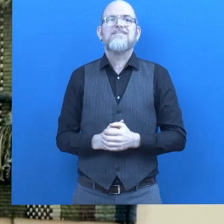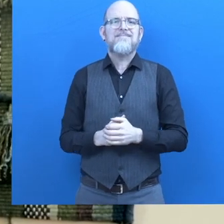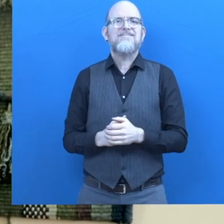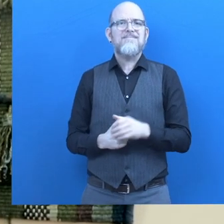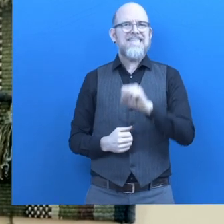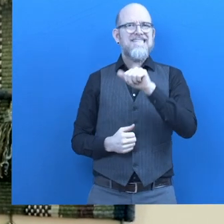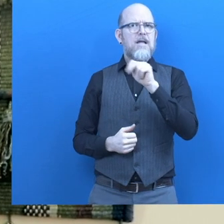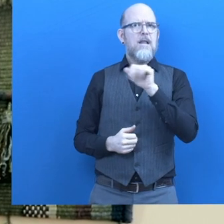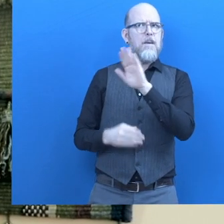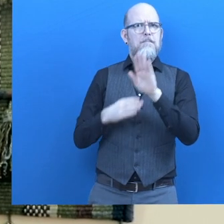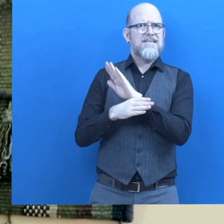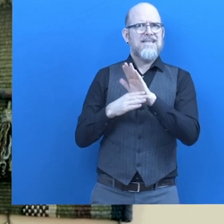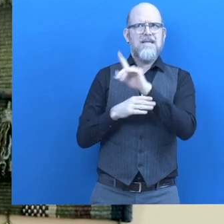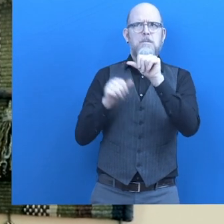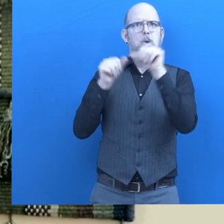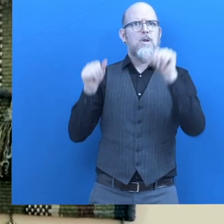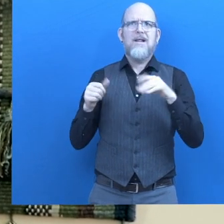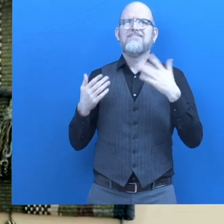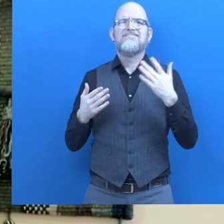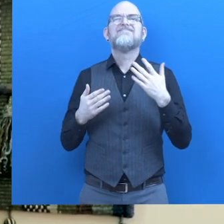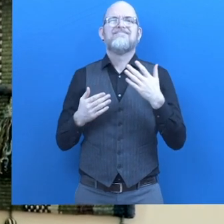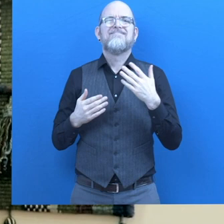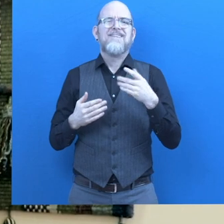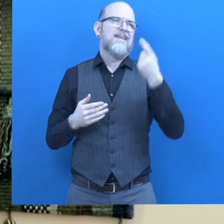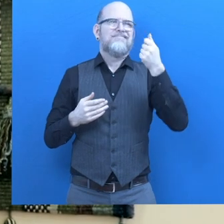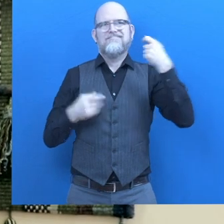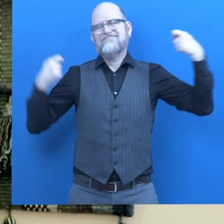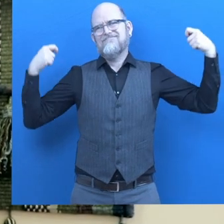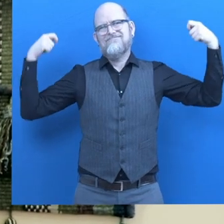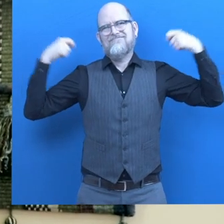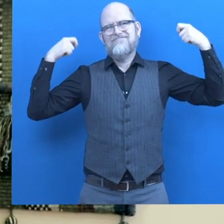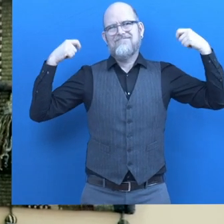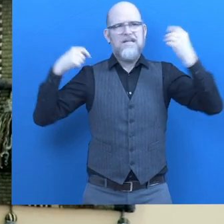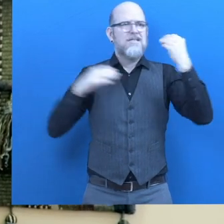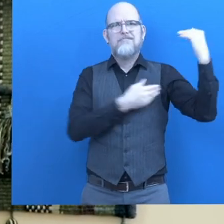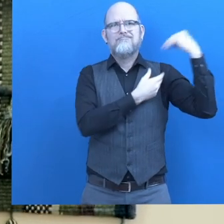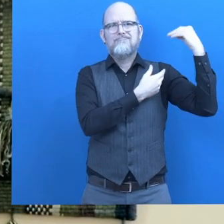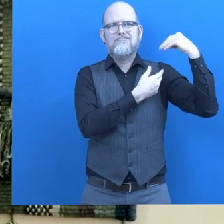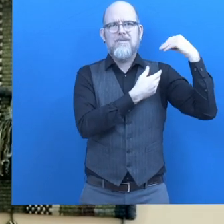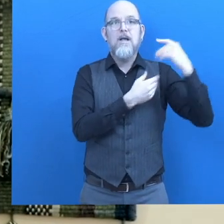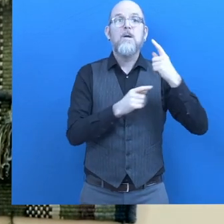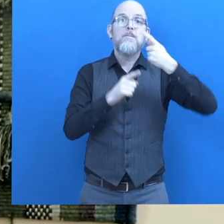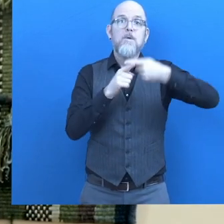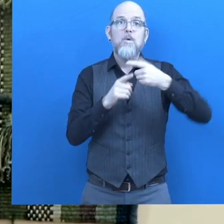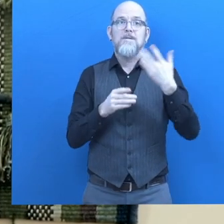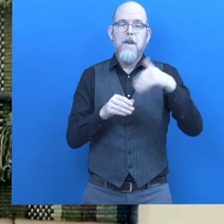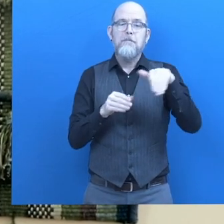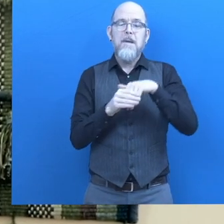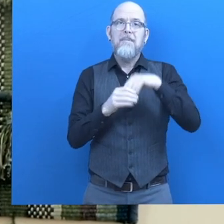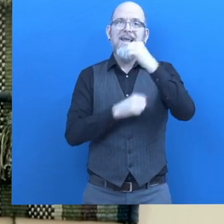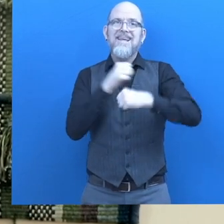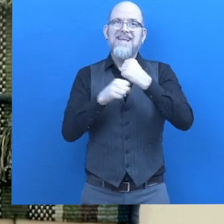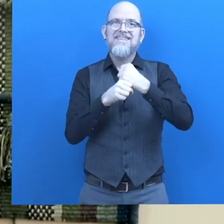SANA's business model is based on funds received from donations and membership of annual and corporate